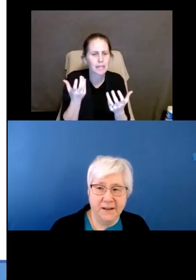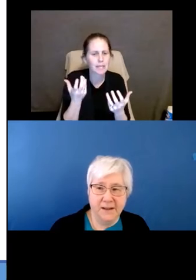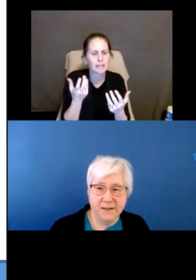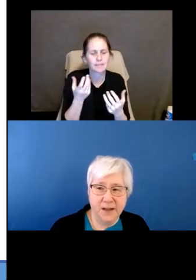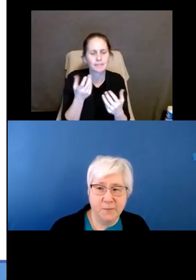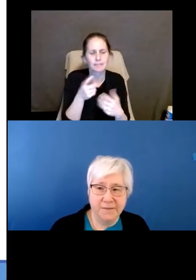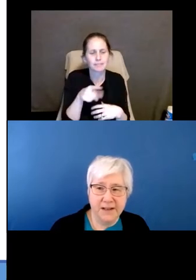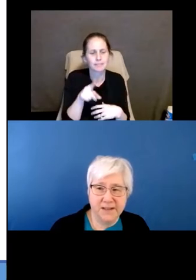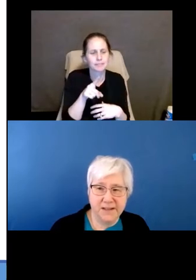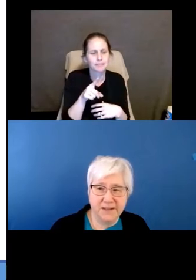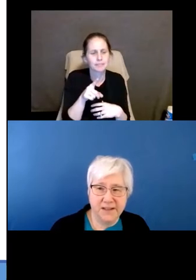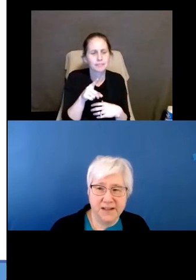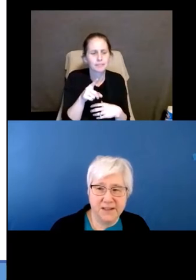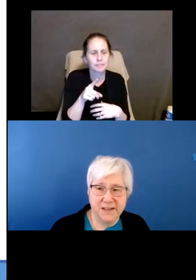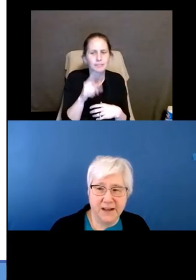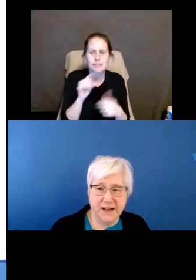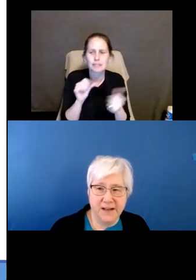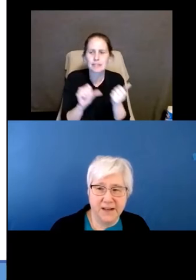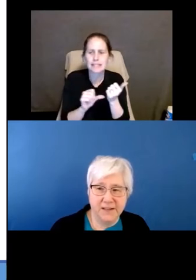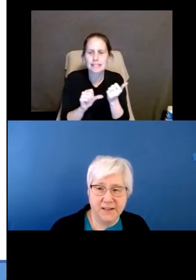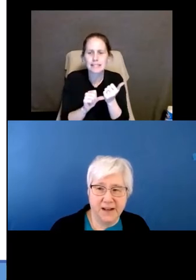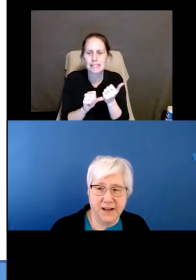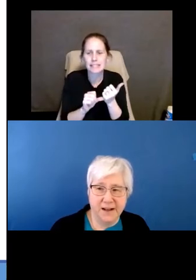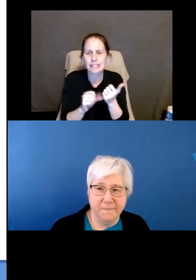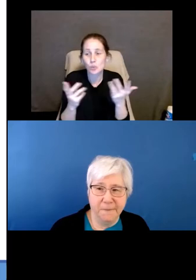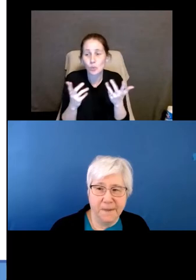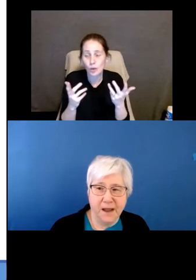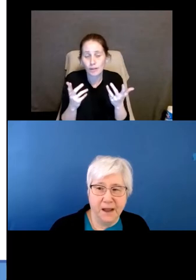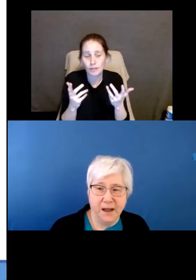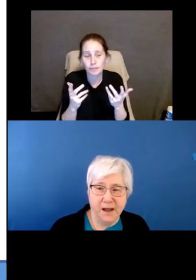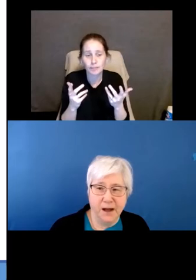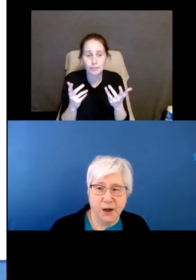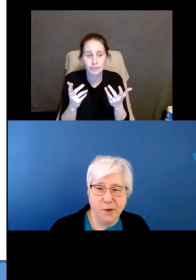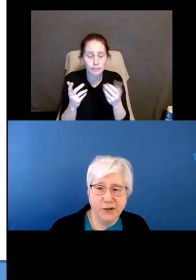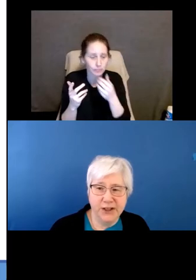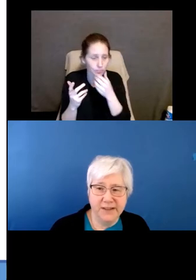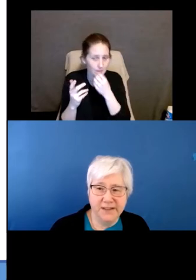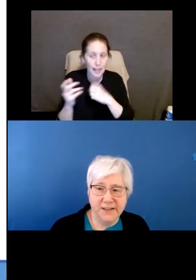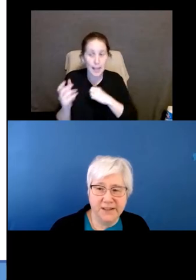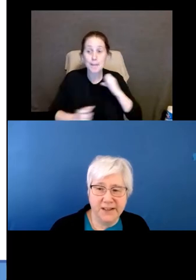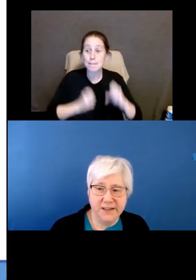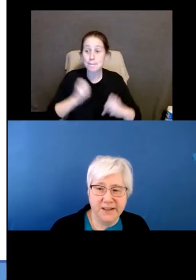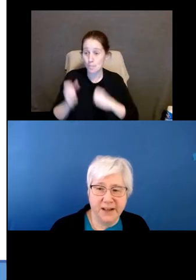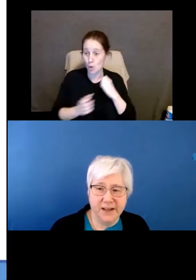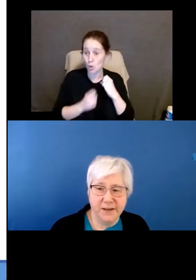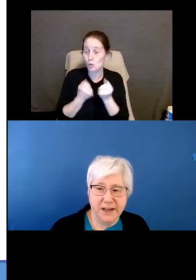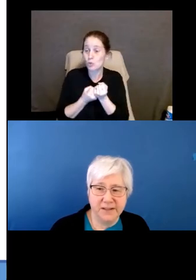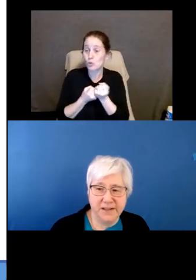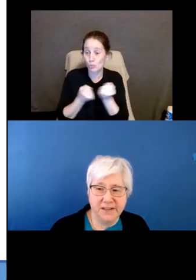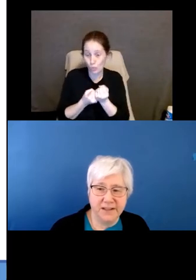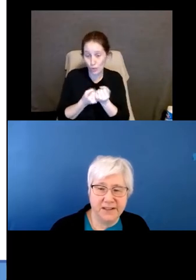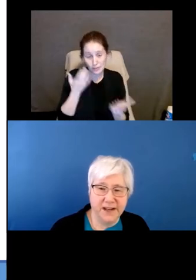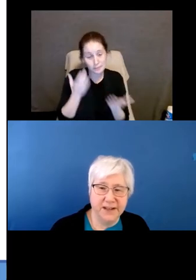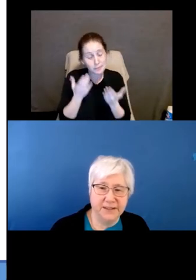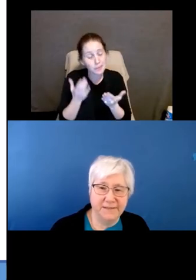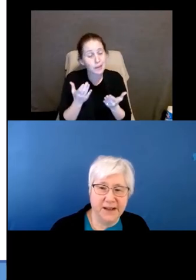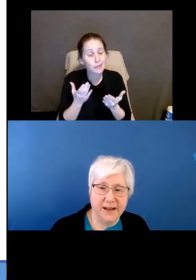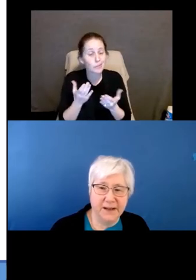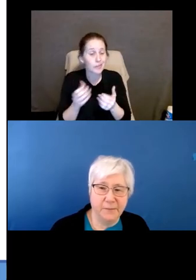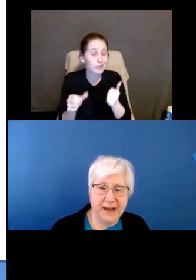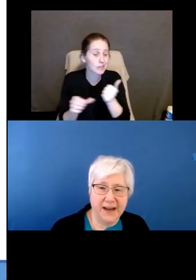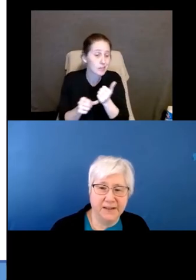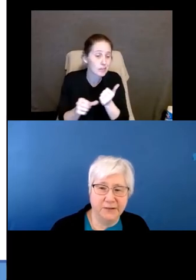some of the assistance is emotional assistance, it can be assistance in